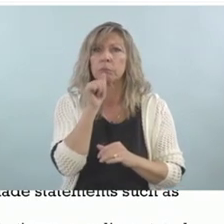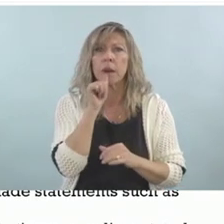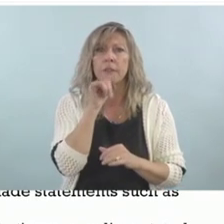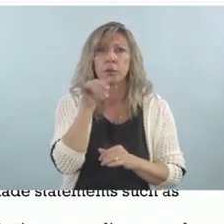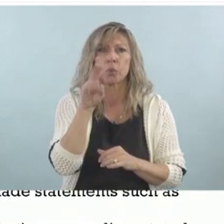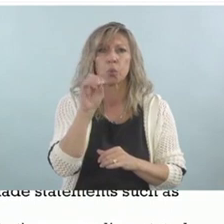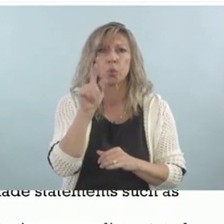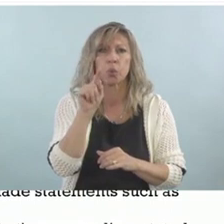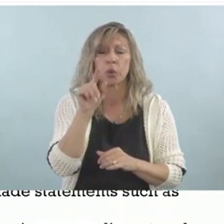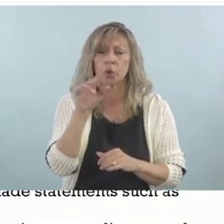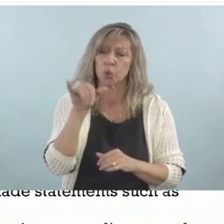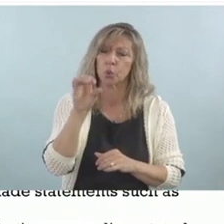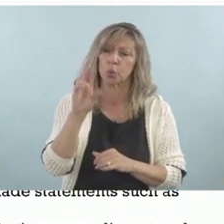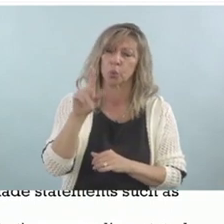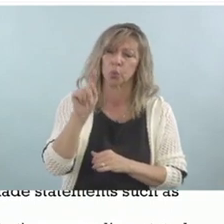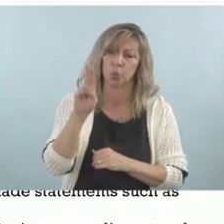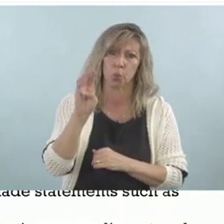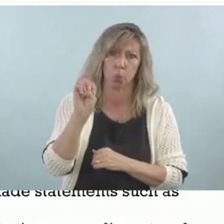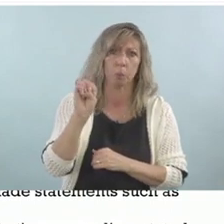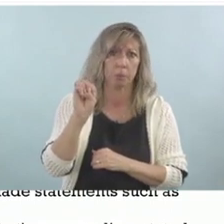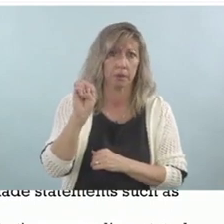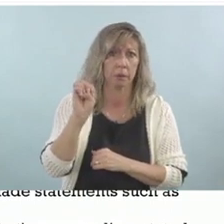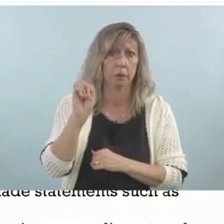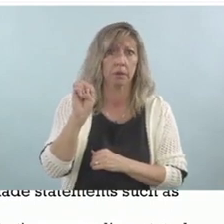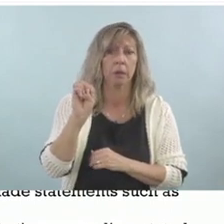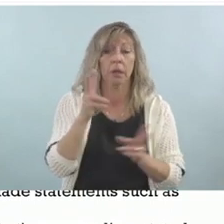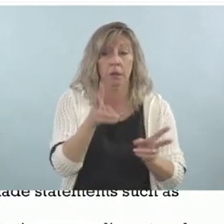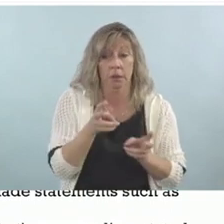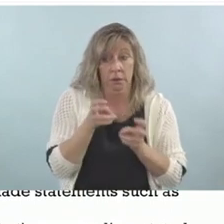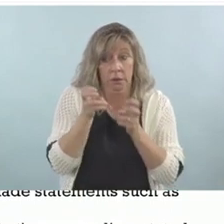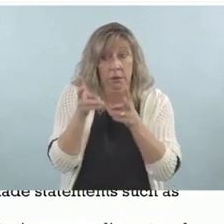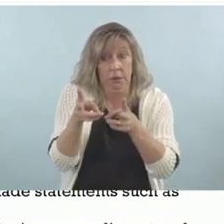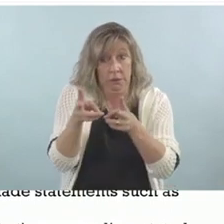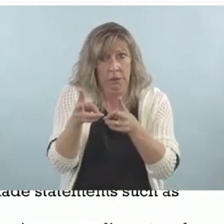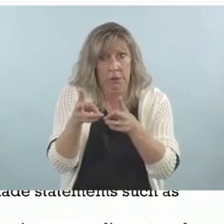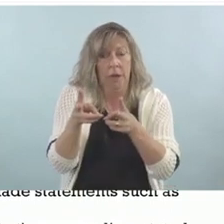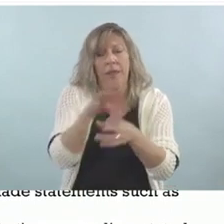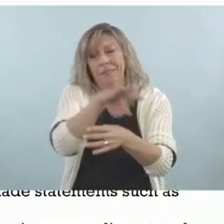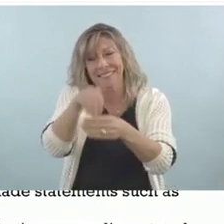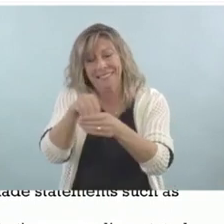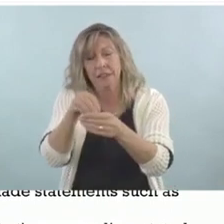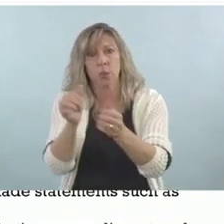and it was embedded in a survey program.